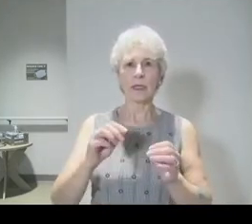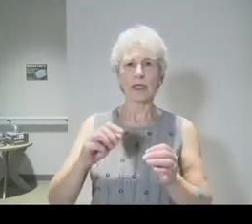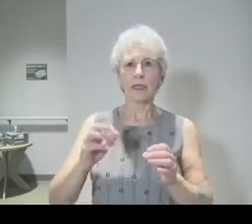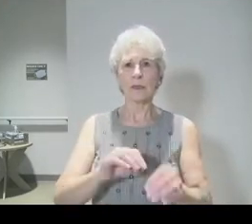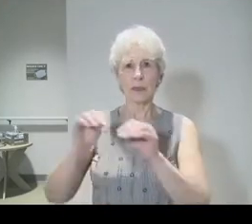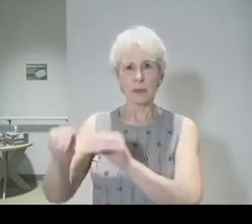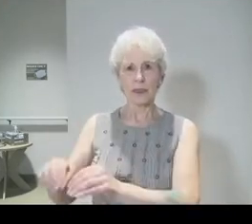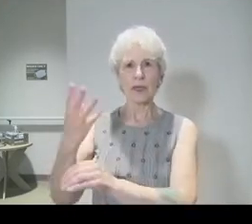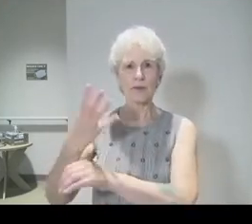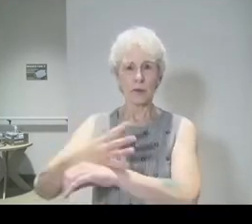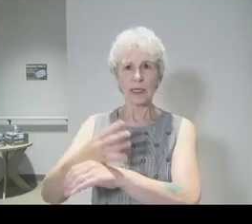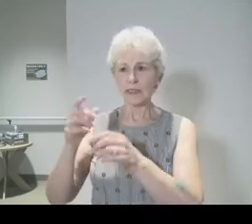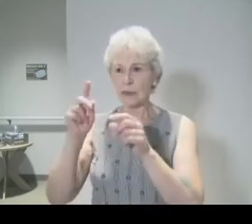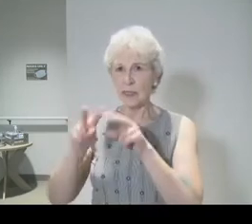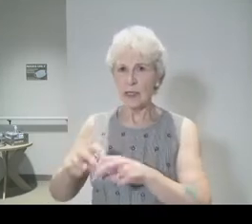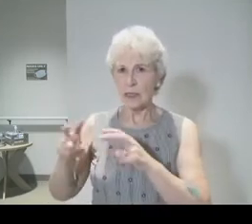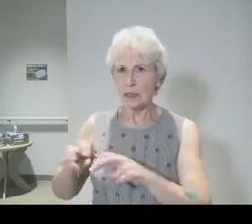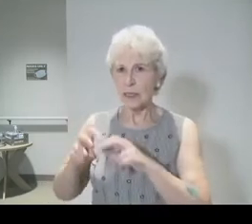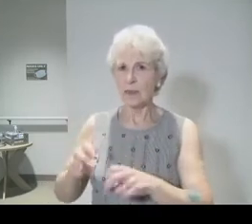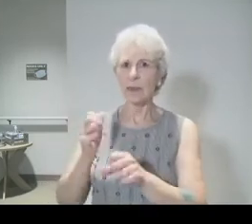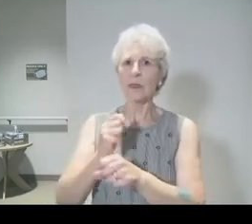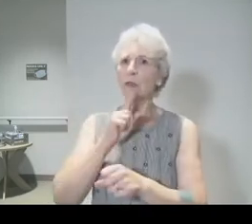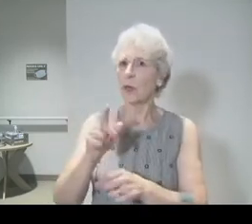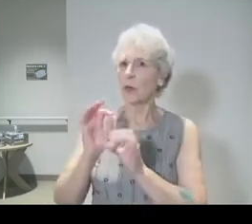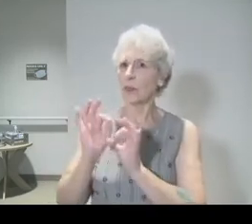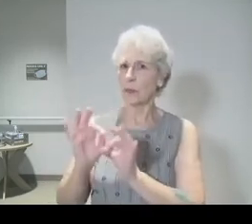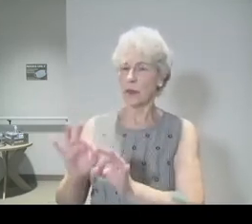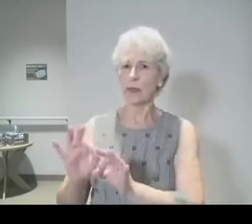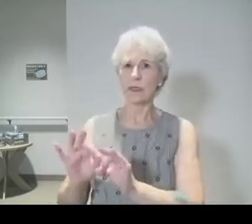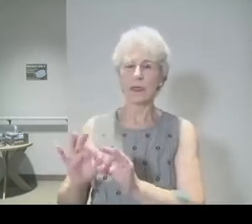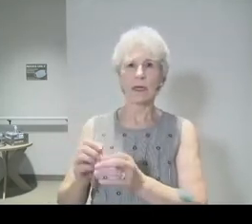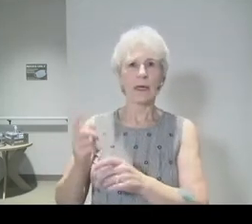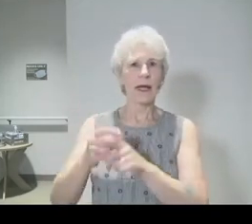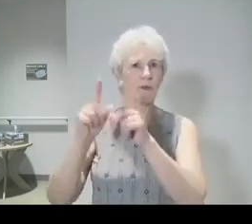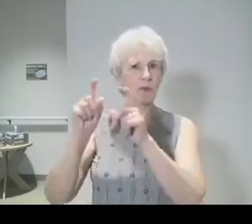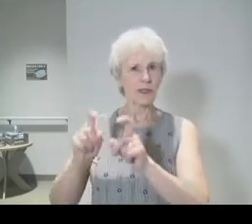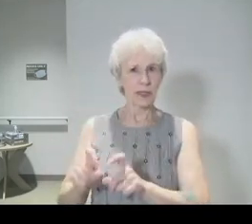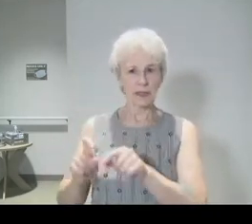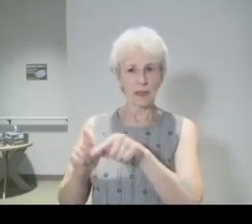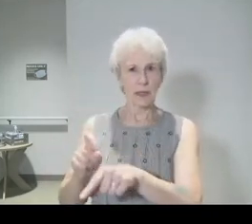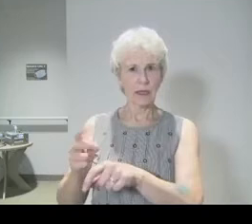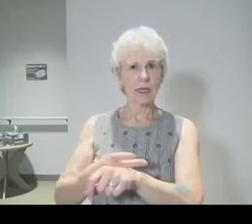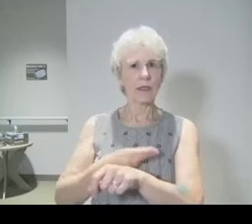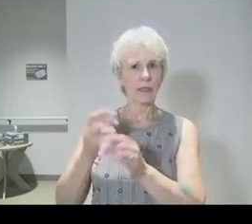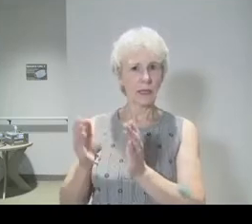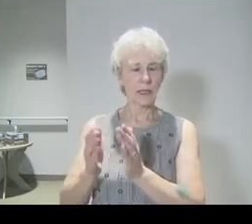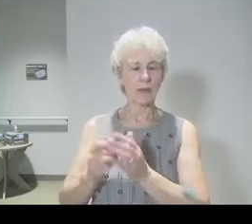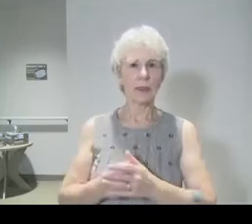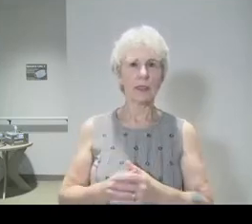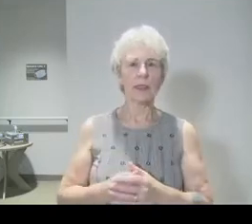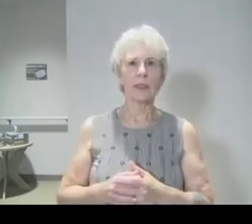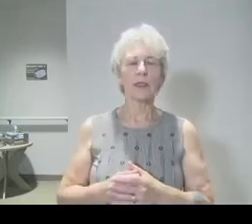to be examined, to make sure it was spotless. And every test imaginable was performed. And we know